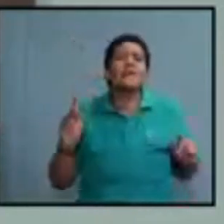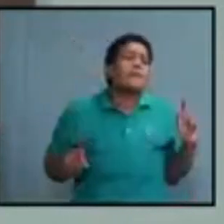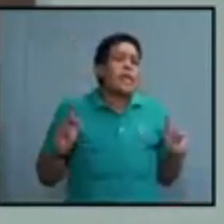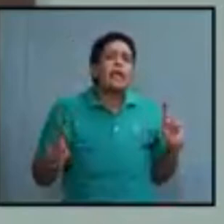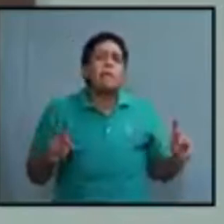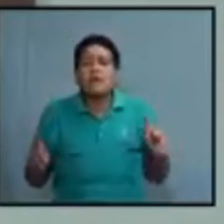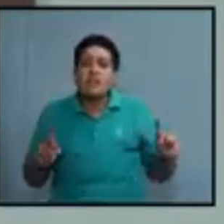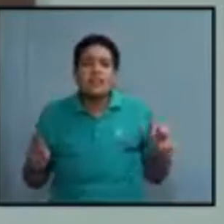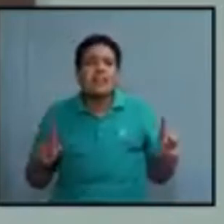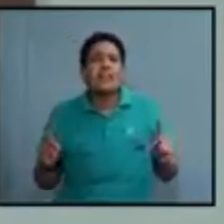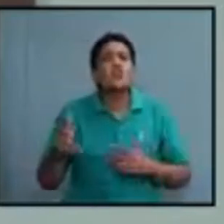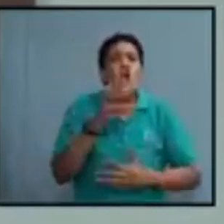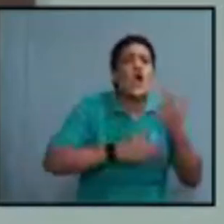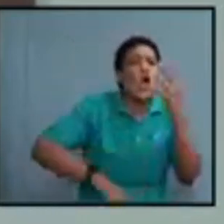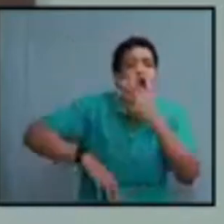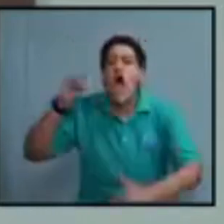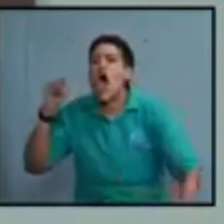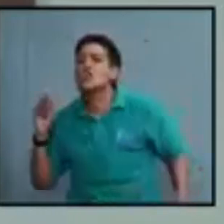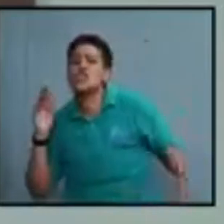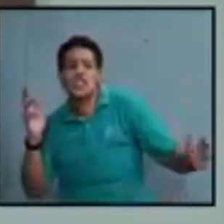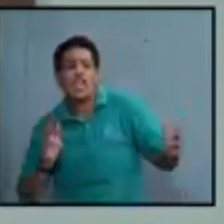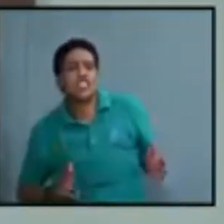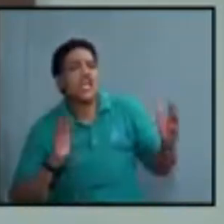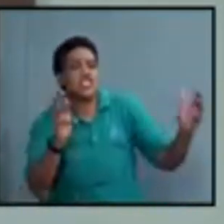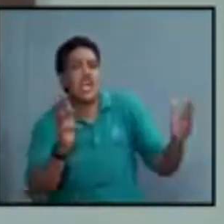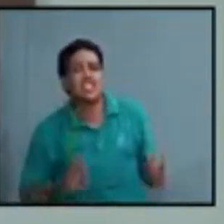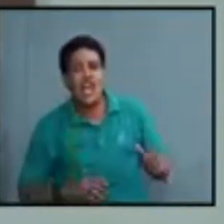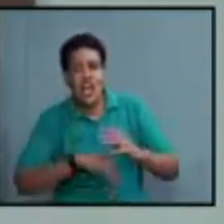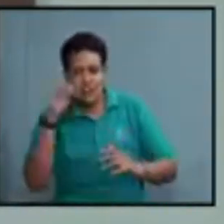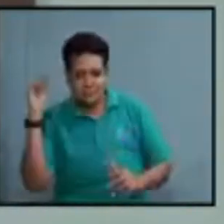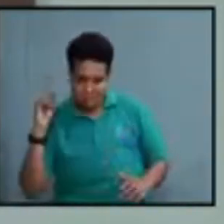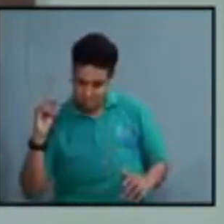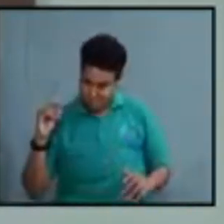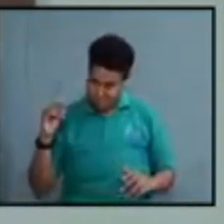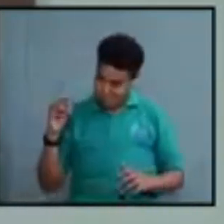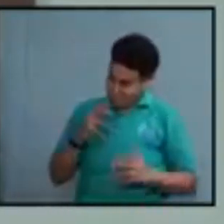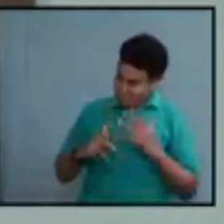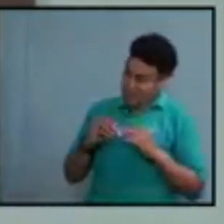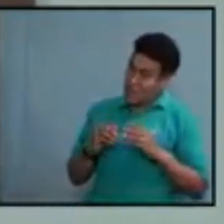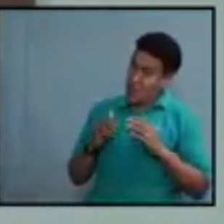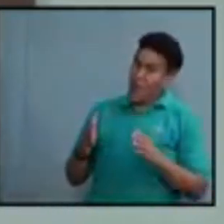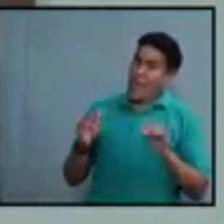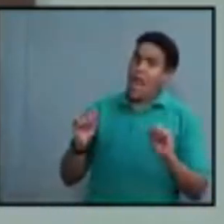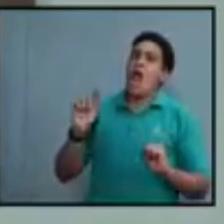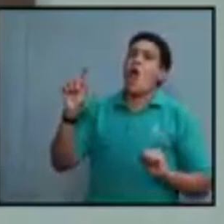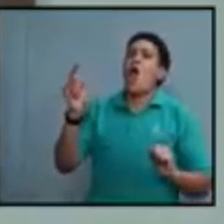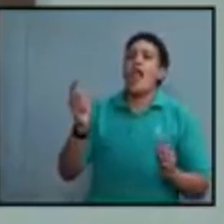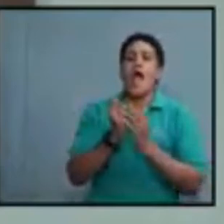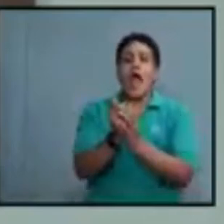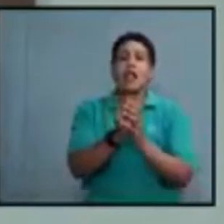socializing in ways that can only help